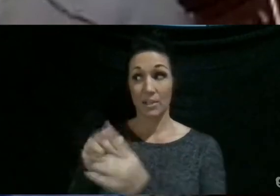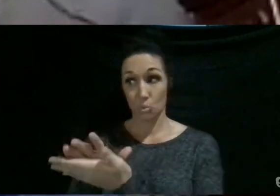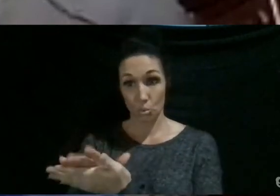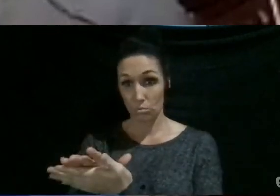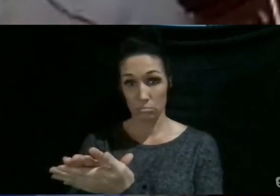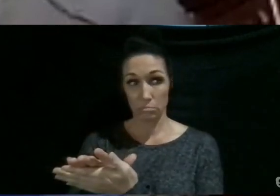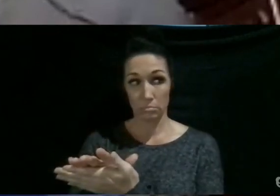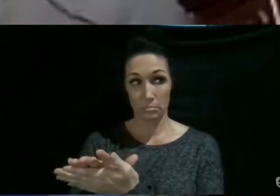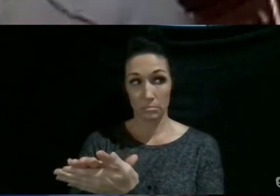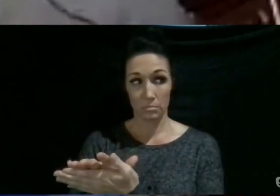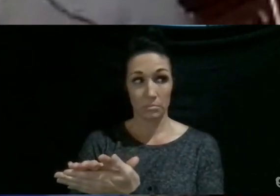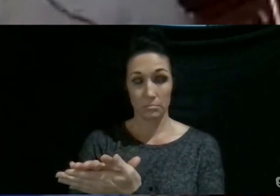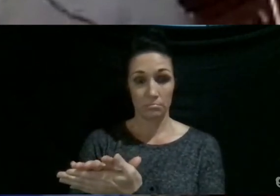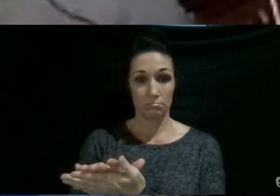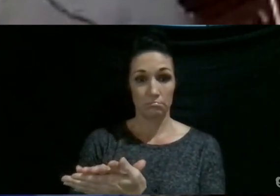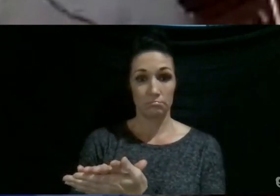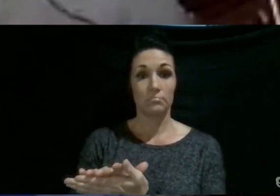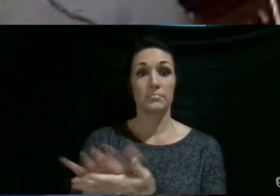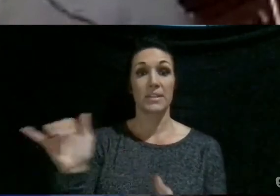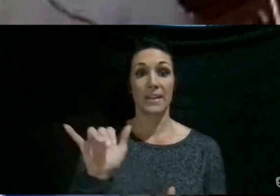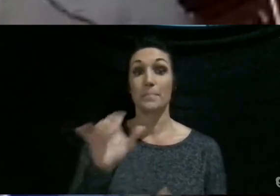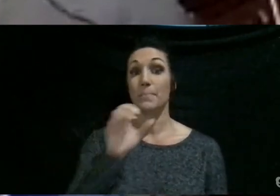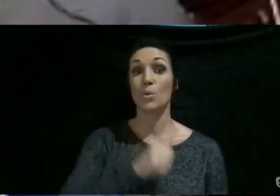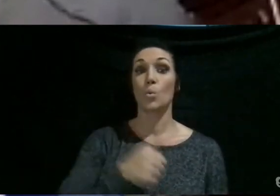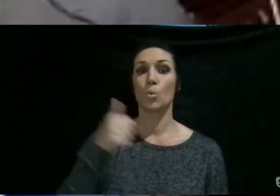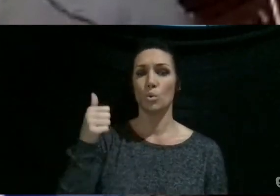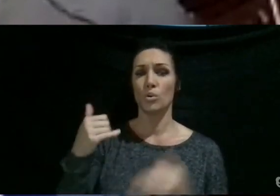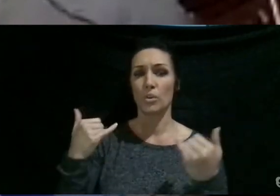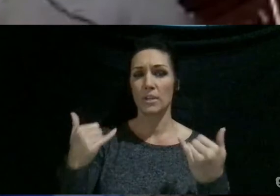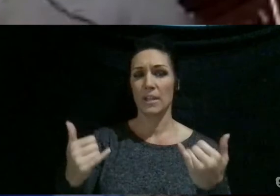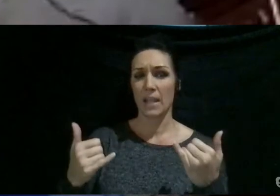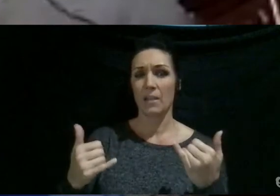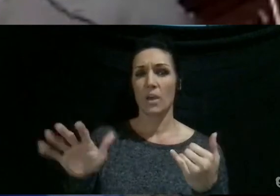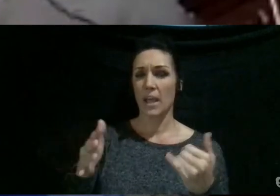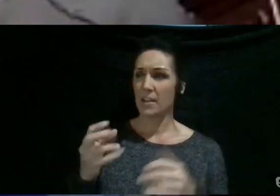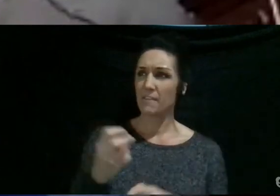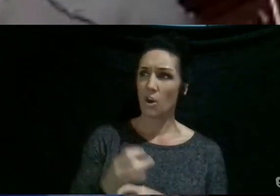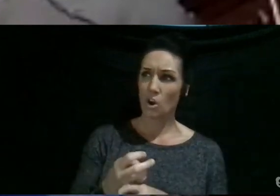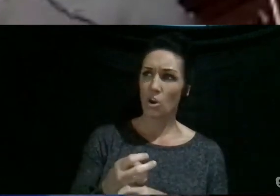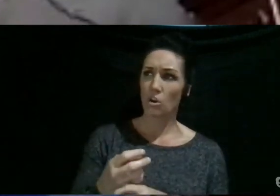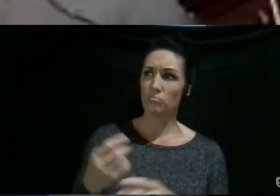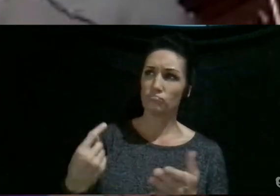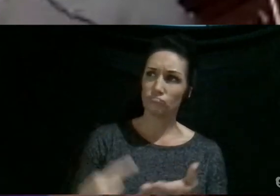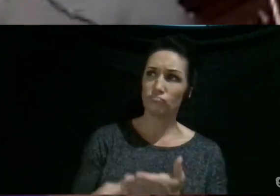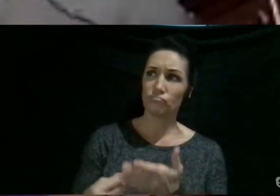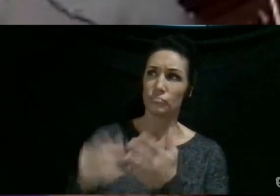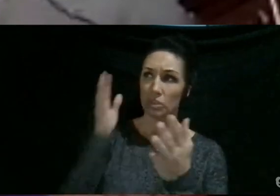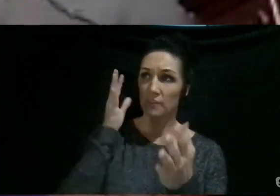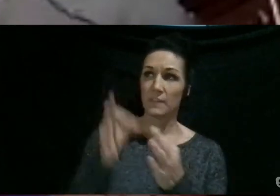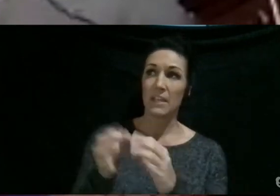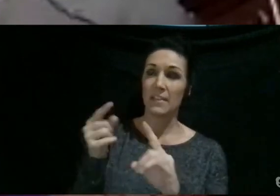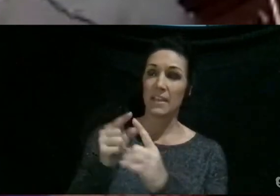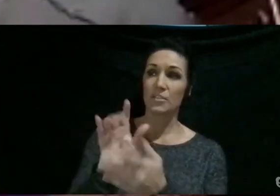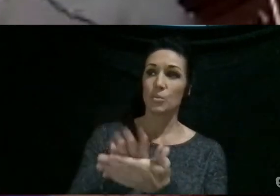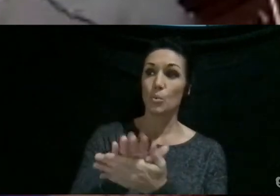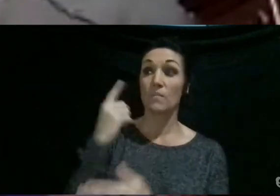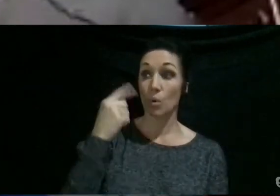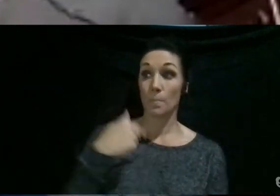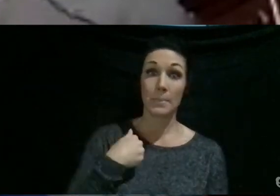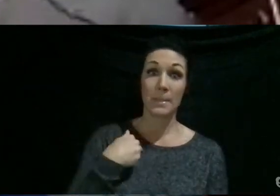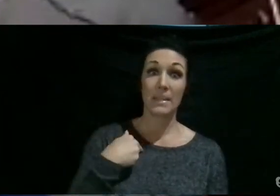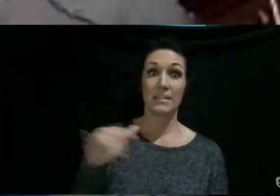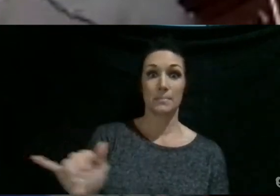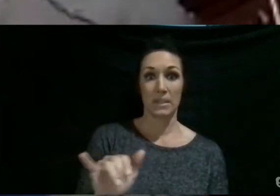like being older now, it feels, it's like kind of hard to talk about your faith at school because for me, it's been like